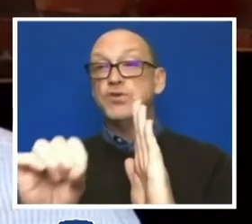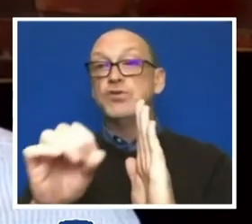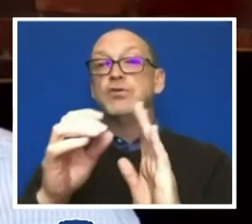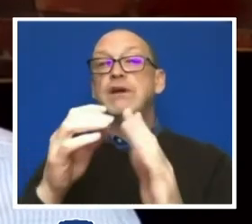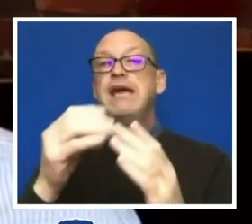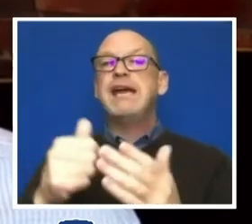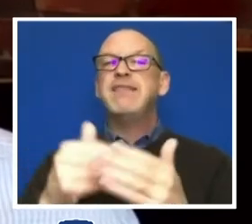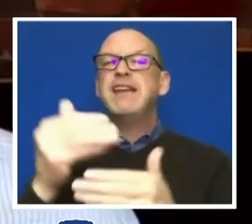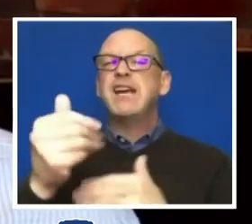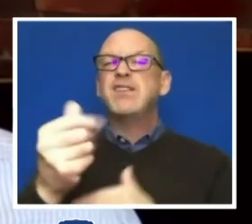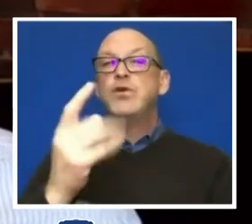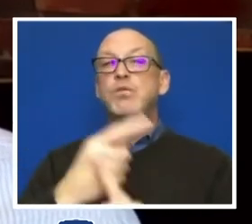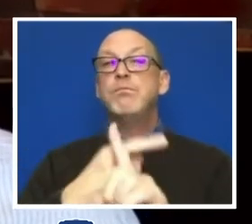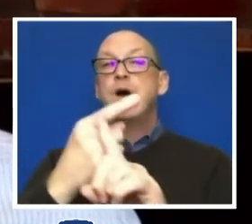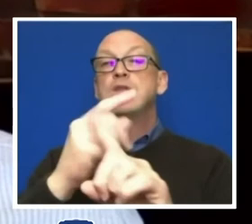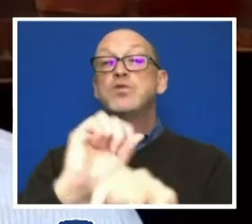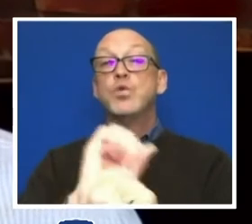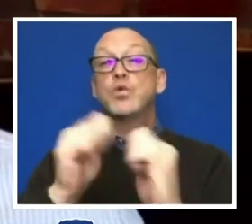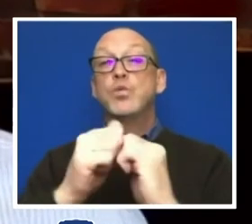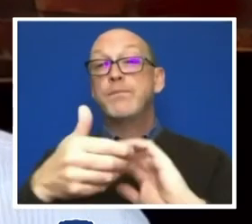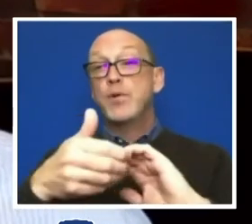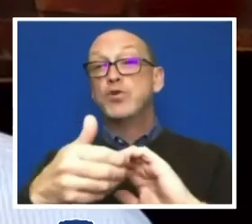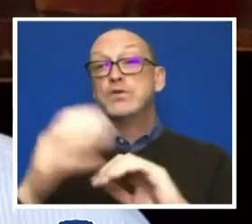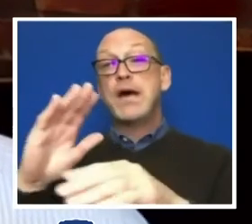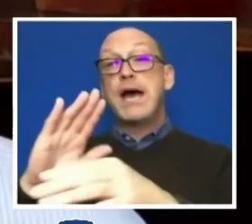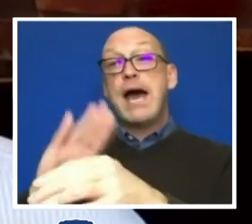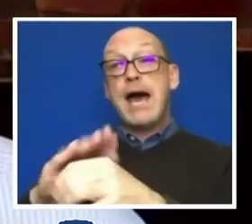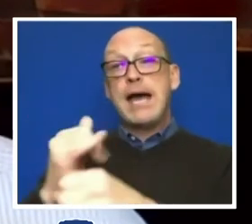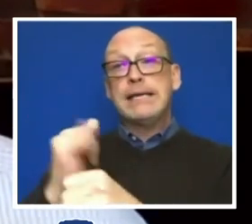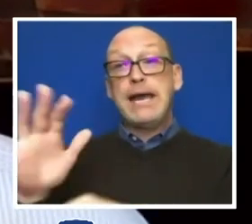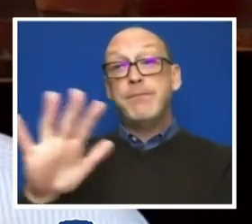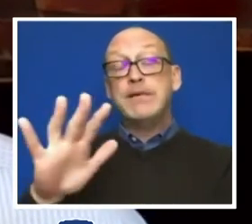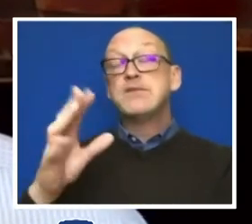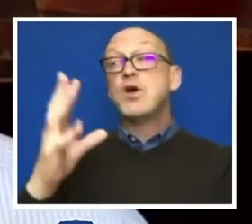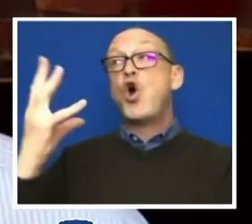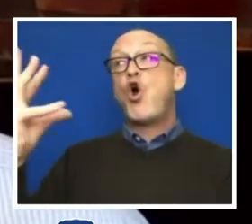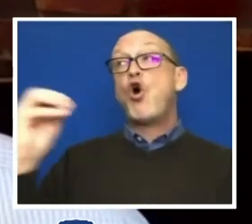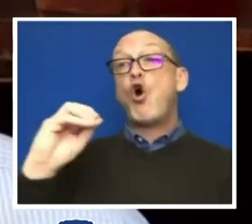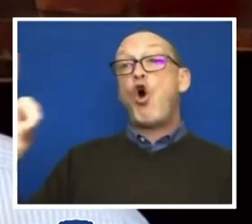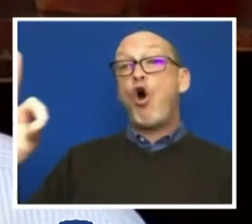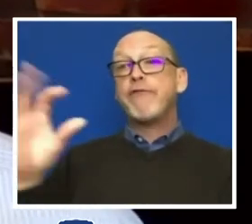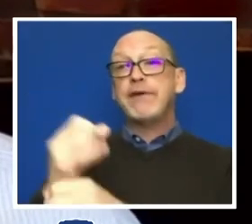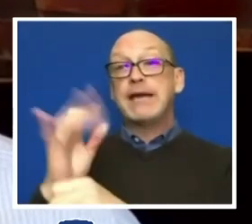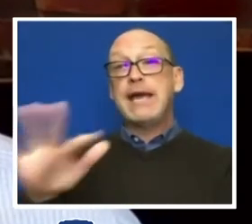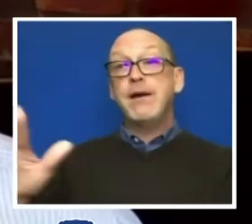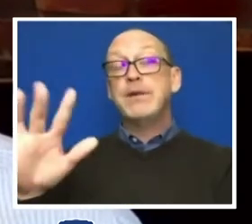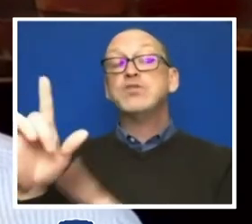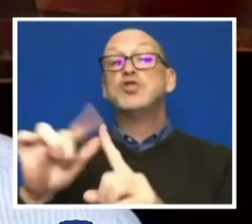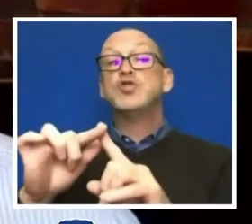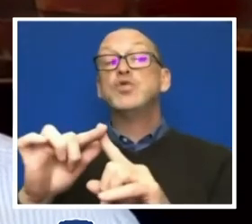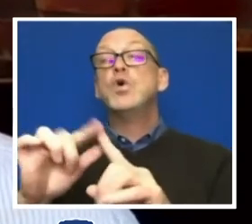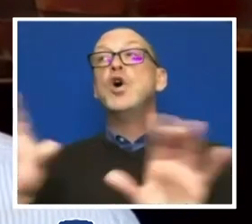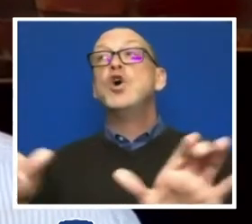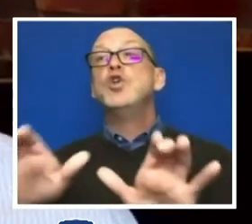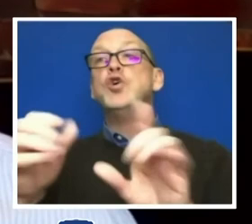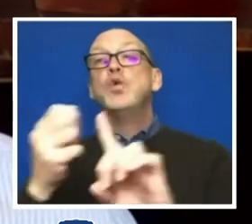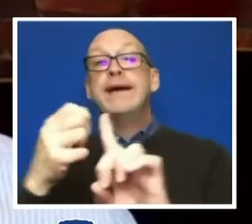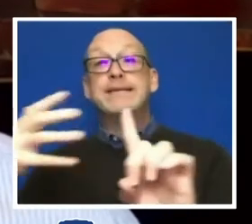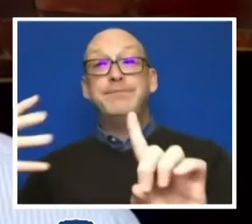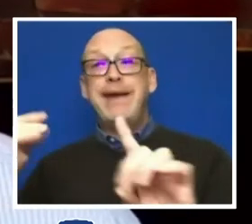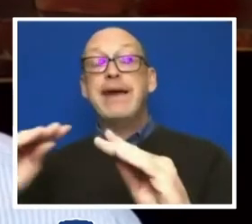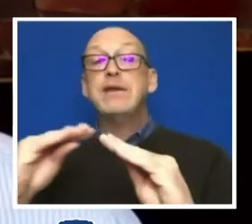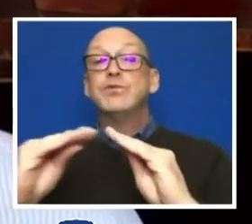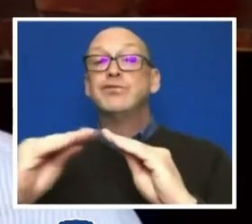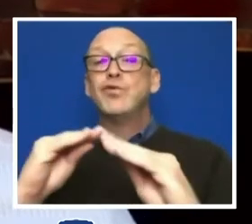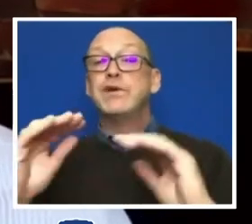to work with partners on campus and off to formalize and expand the restorative justice opportunities for students at the university.